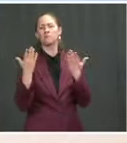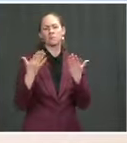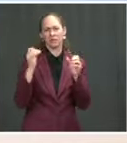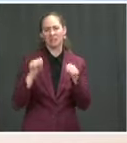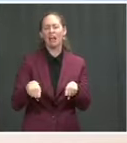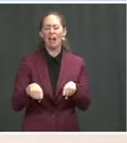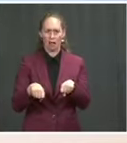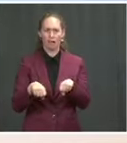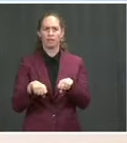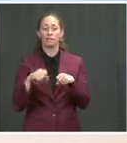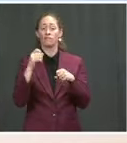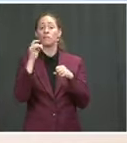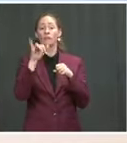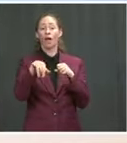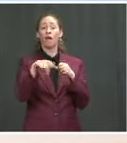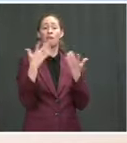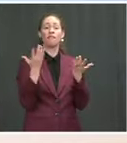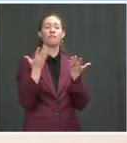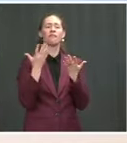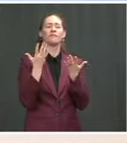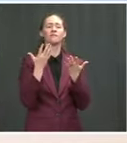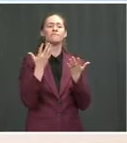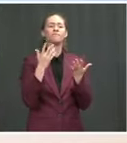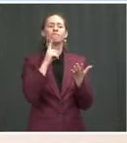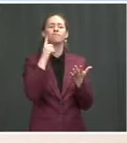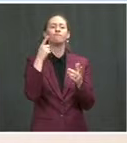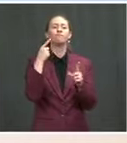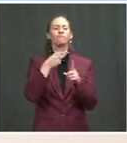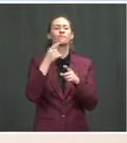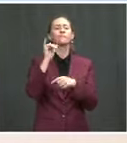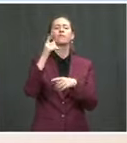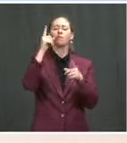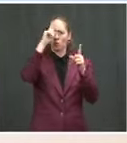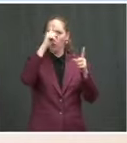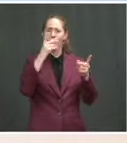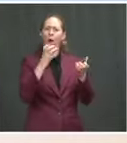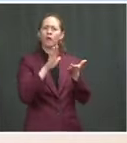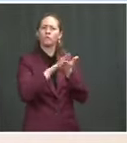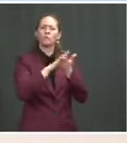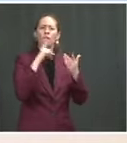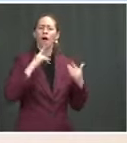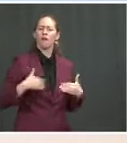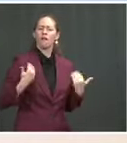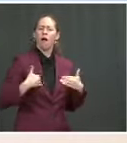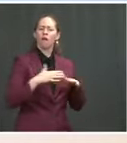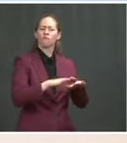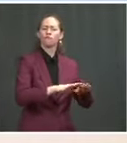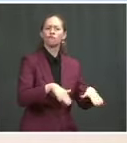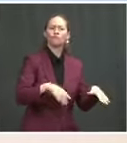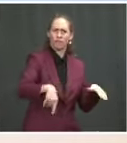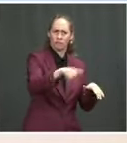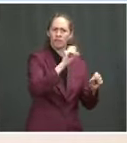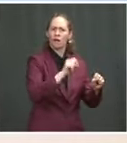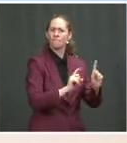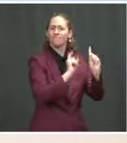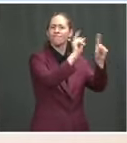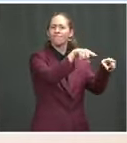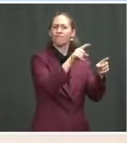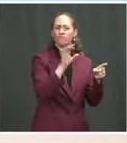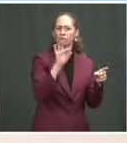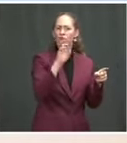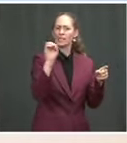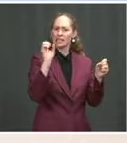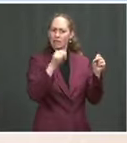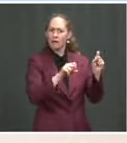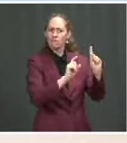making pre-K universal for kids across the country, which would increase the likelihood of graduating by more than 50 percent, making